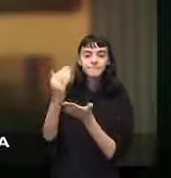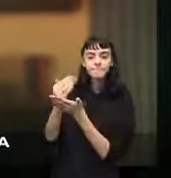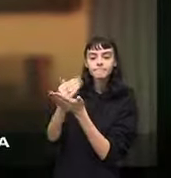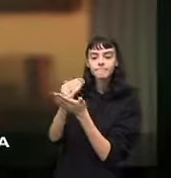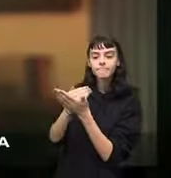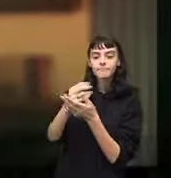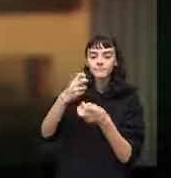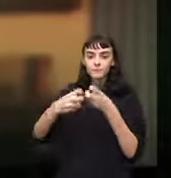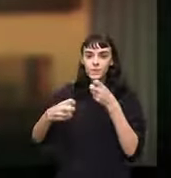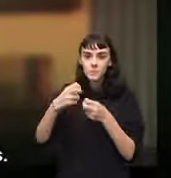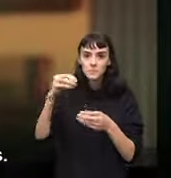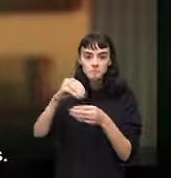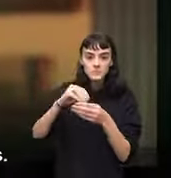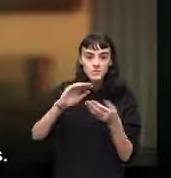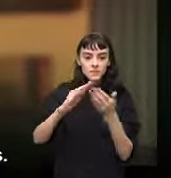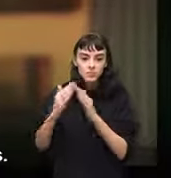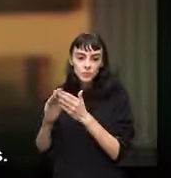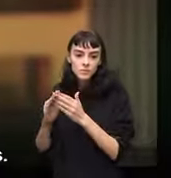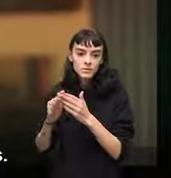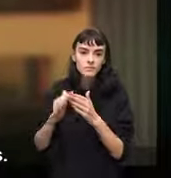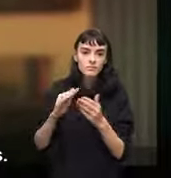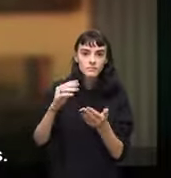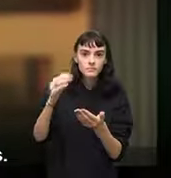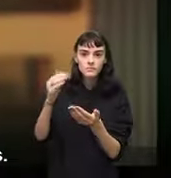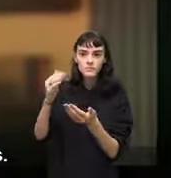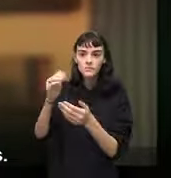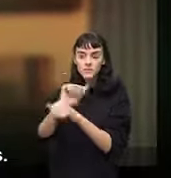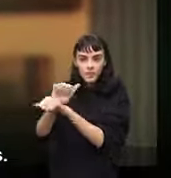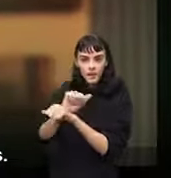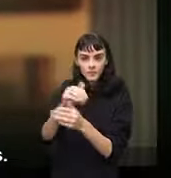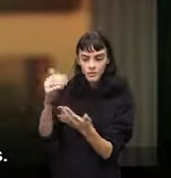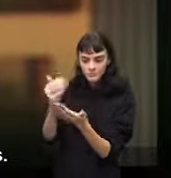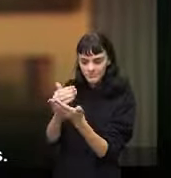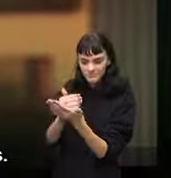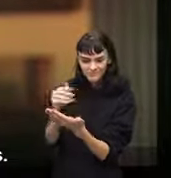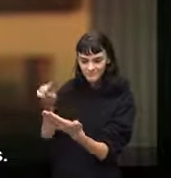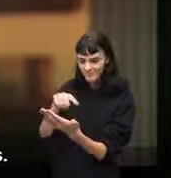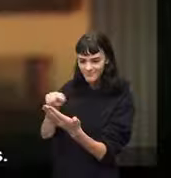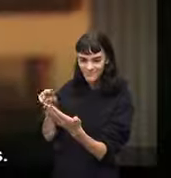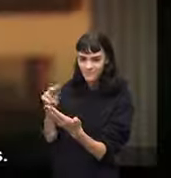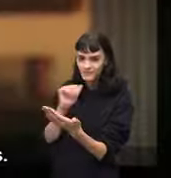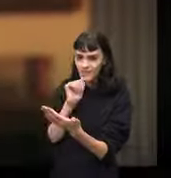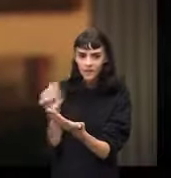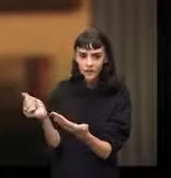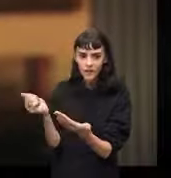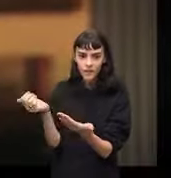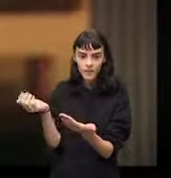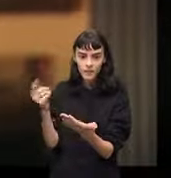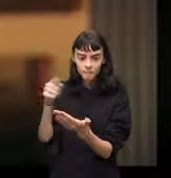in a serious way before the imperial crisis